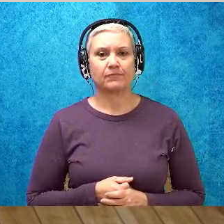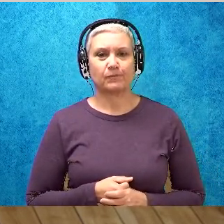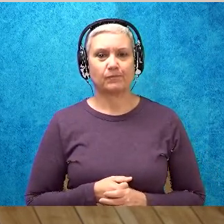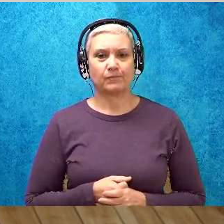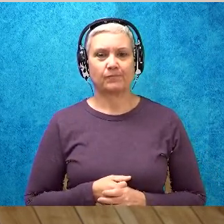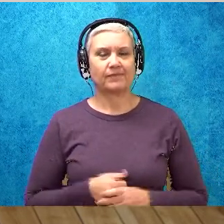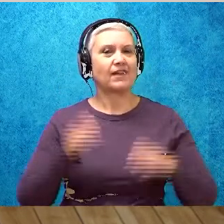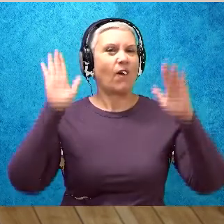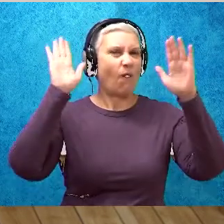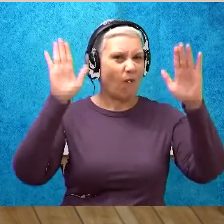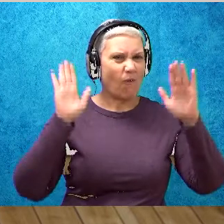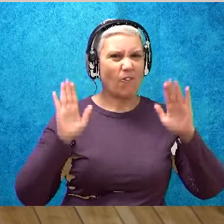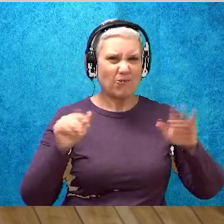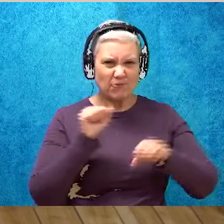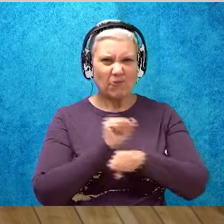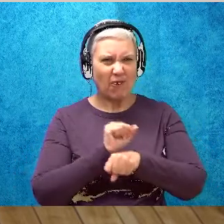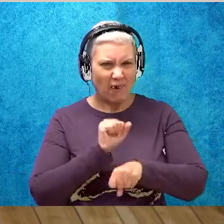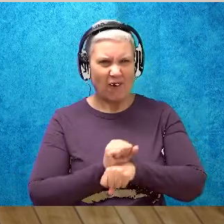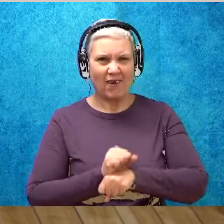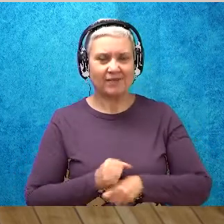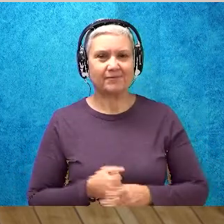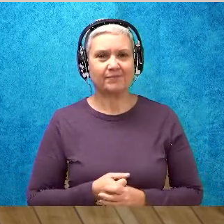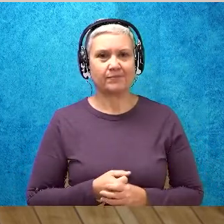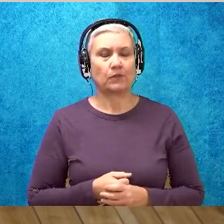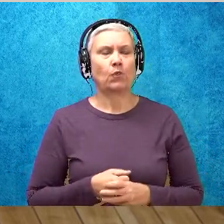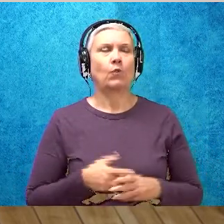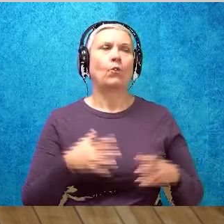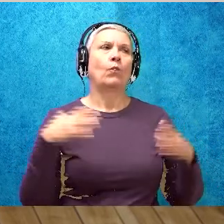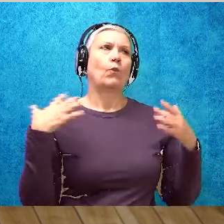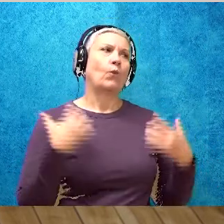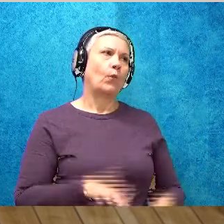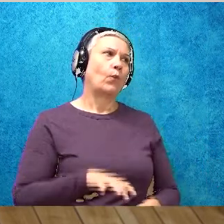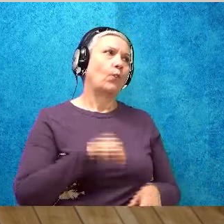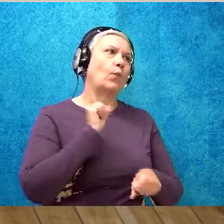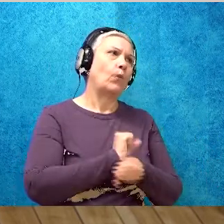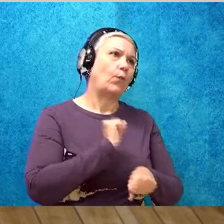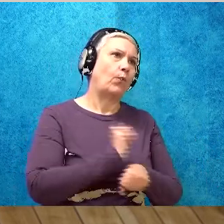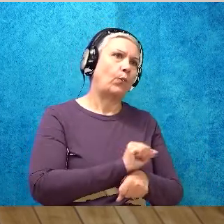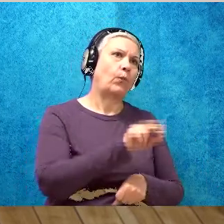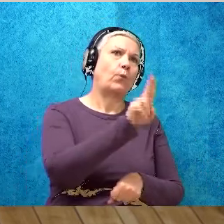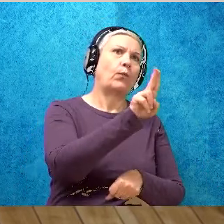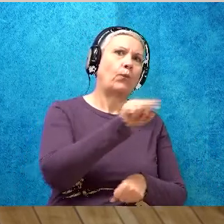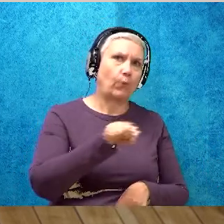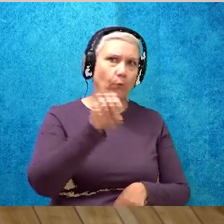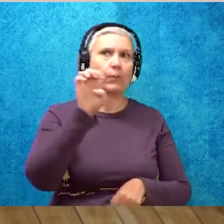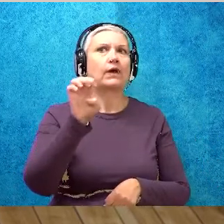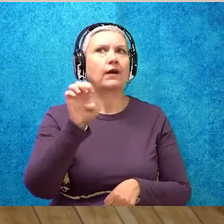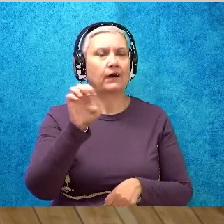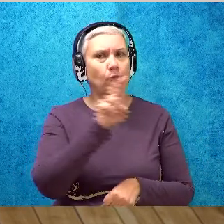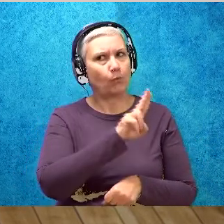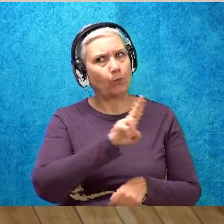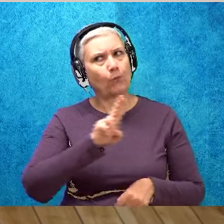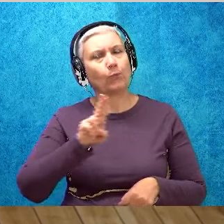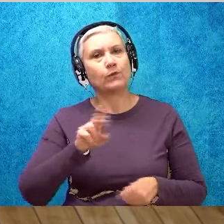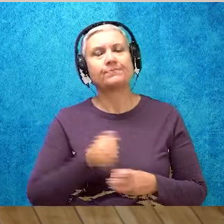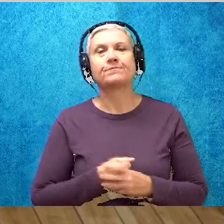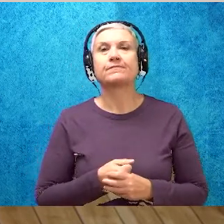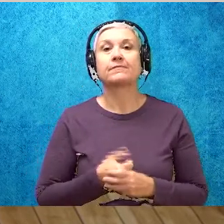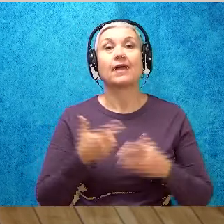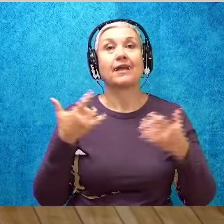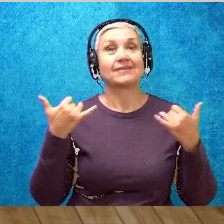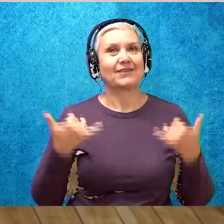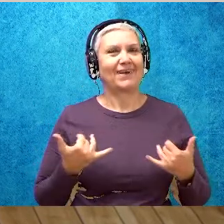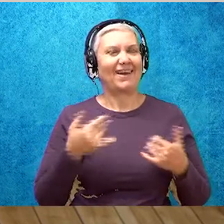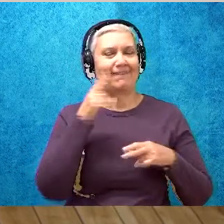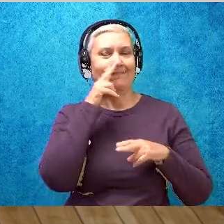Awesome. Now, we've done so much with this U blank E spelling, this long U. Now, we get to get into the